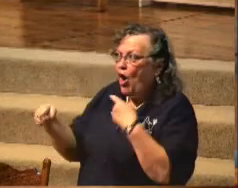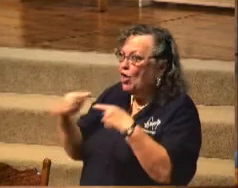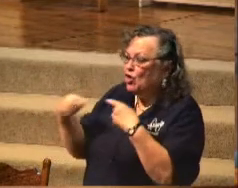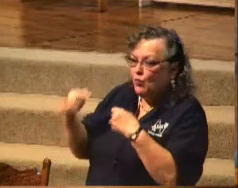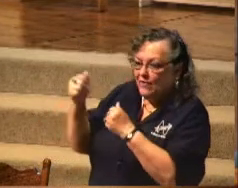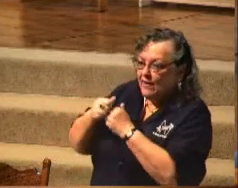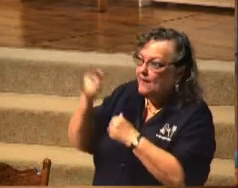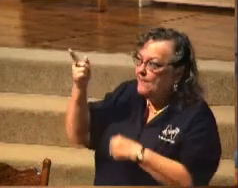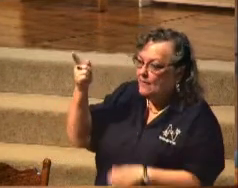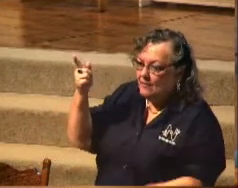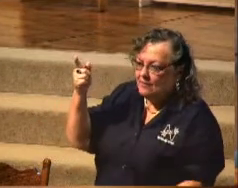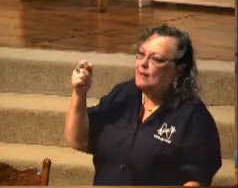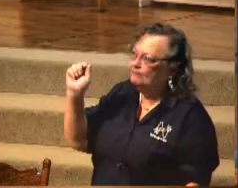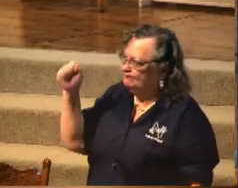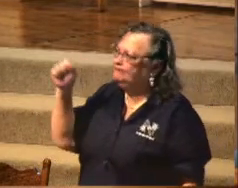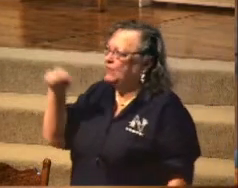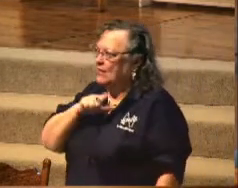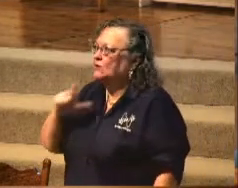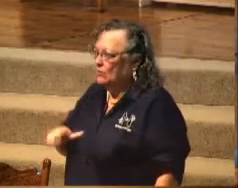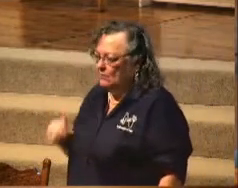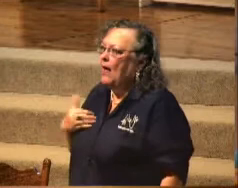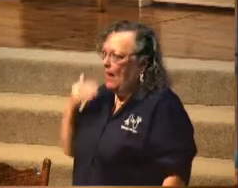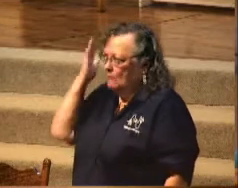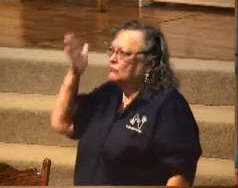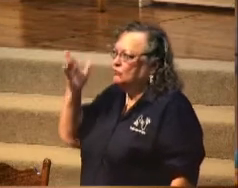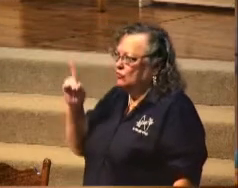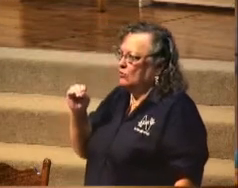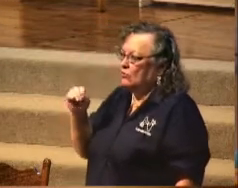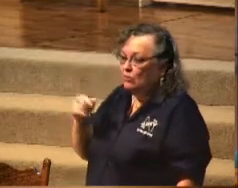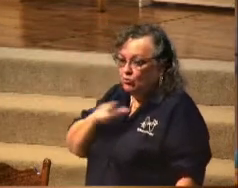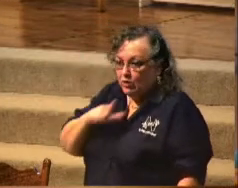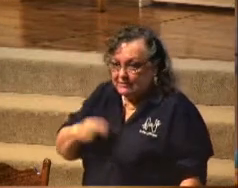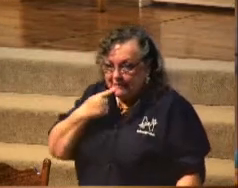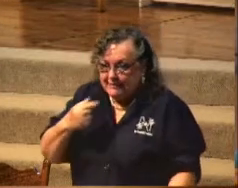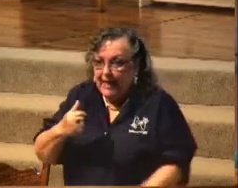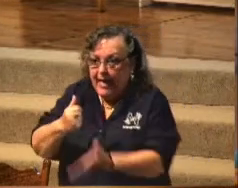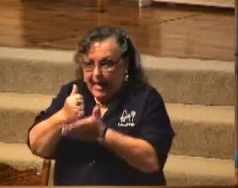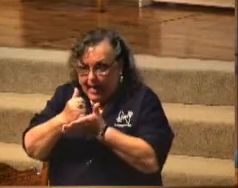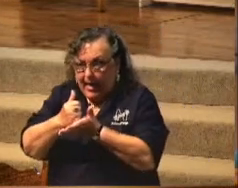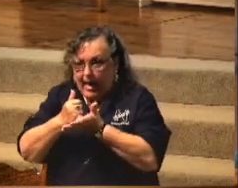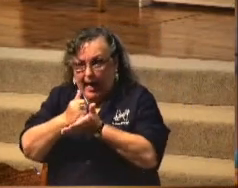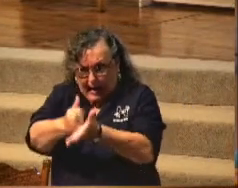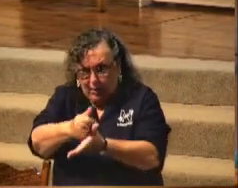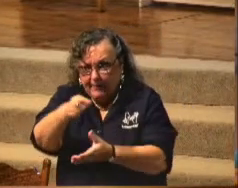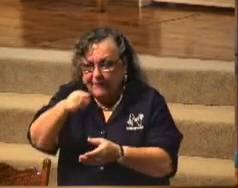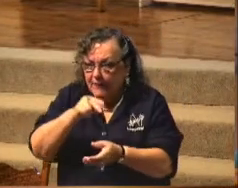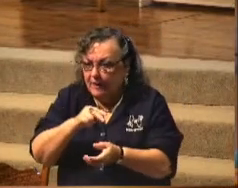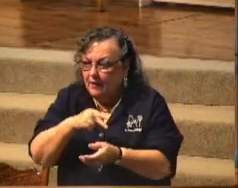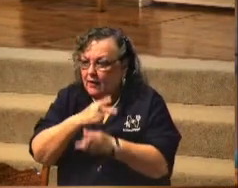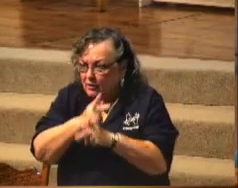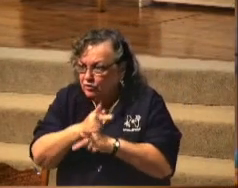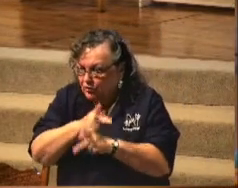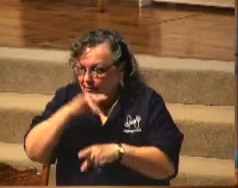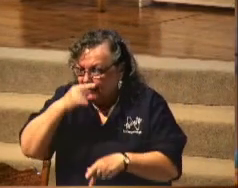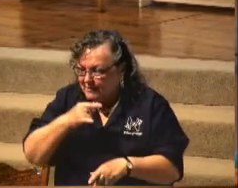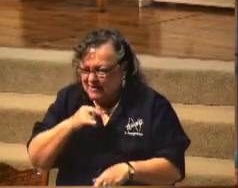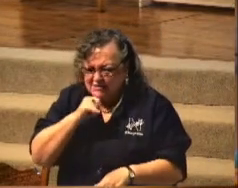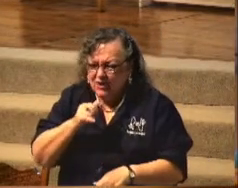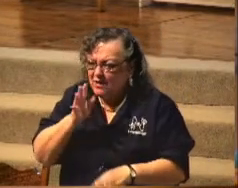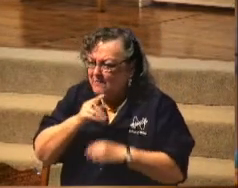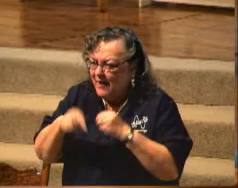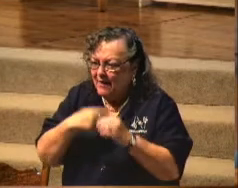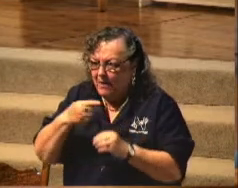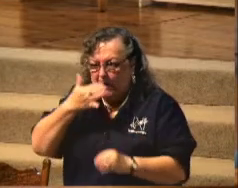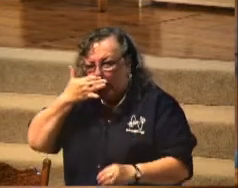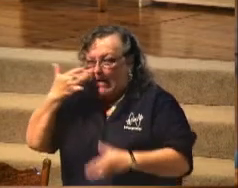I'll do it. When the Lord says help in the nursery, yes, Lord, I'll do it. It's not necessarily about wiping snotty noses.